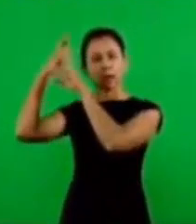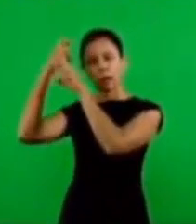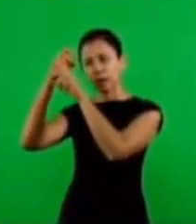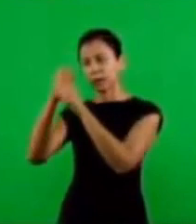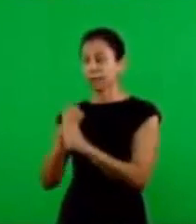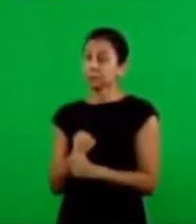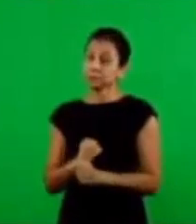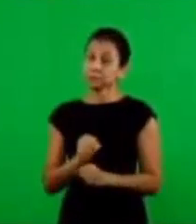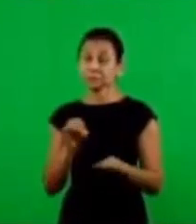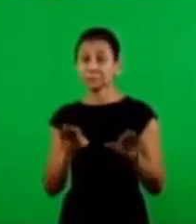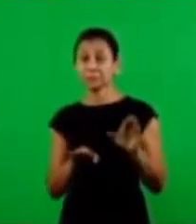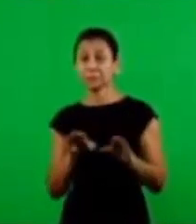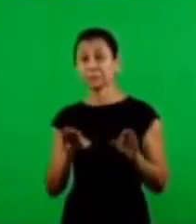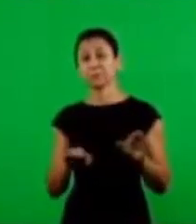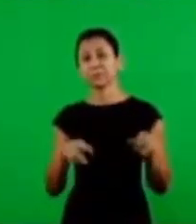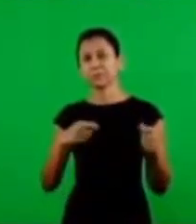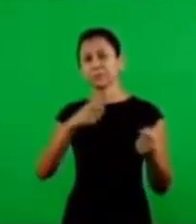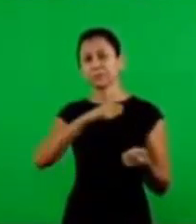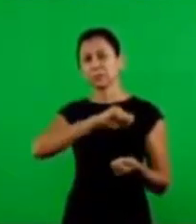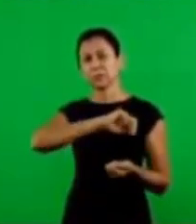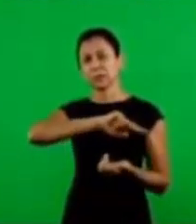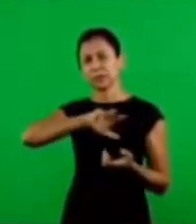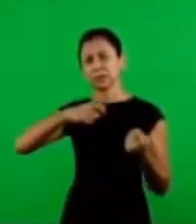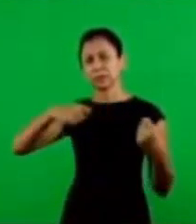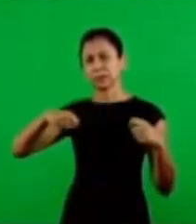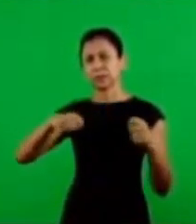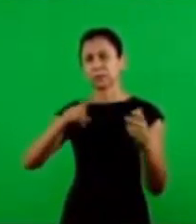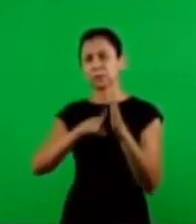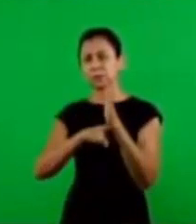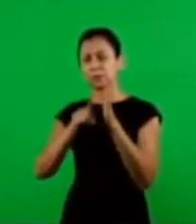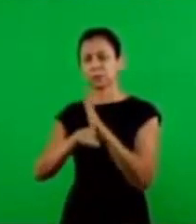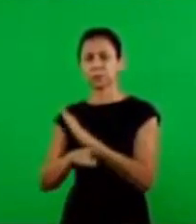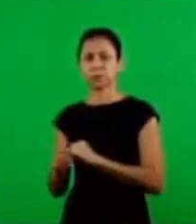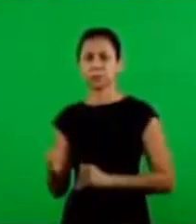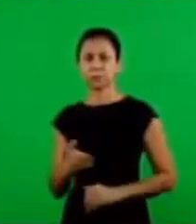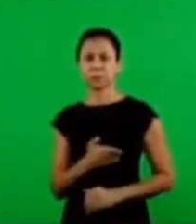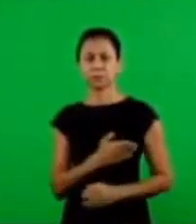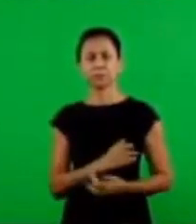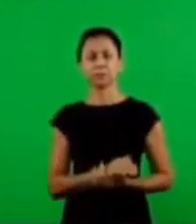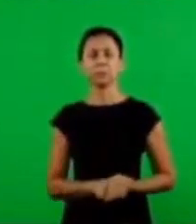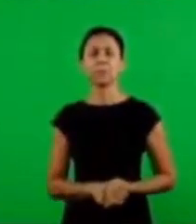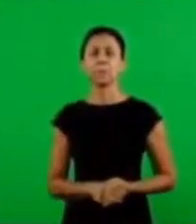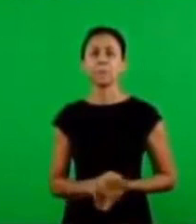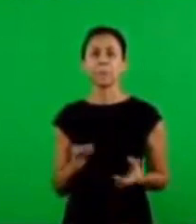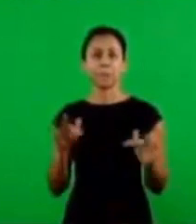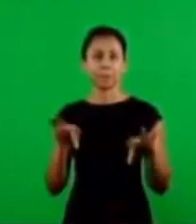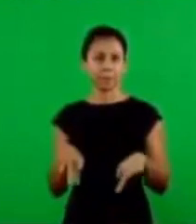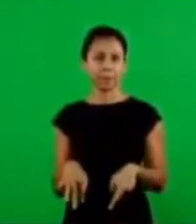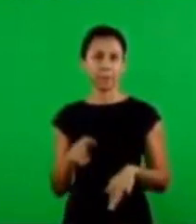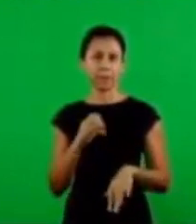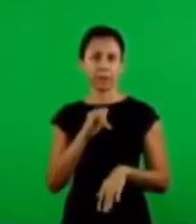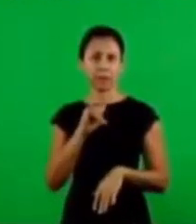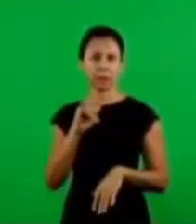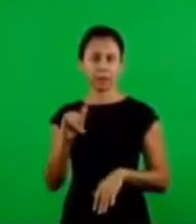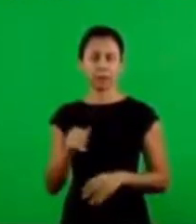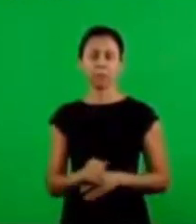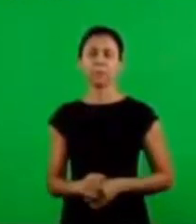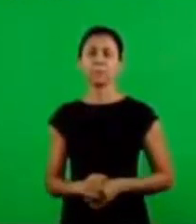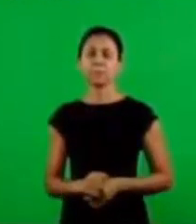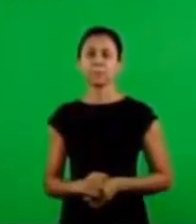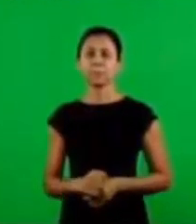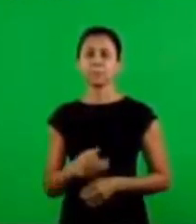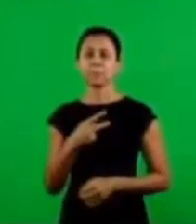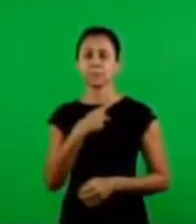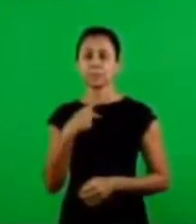go back and remember several things there are many things that we need to do and now closing and